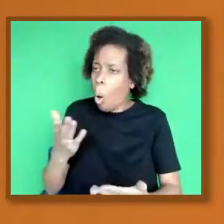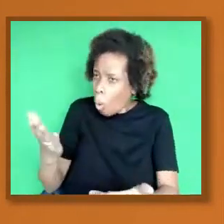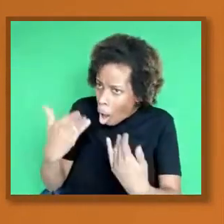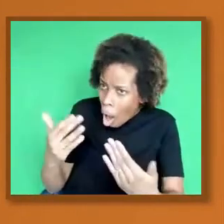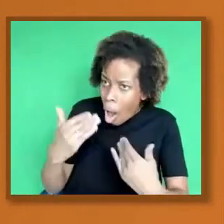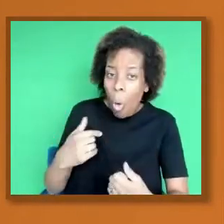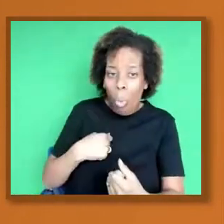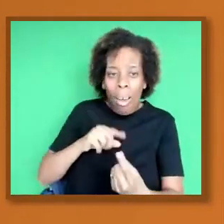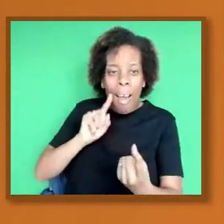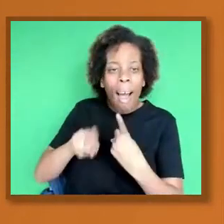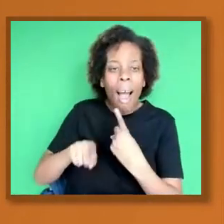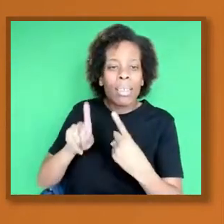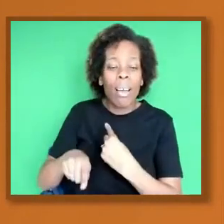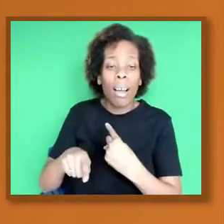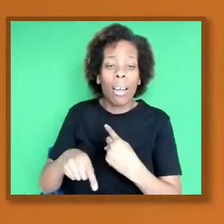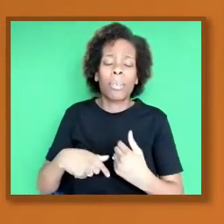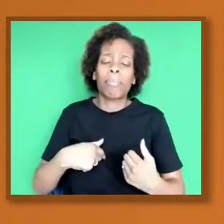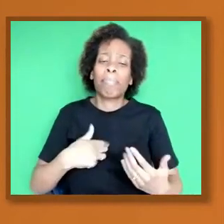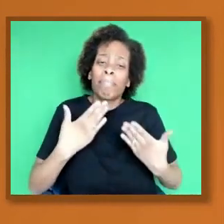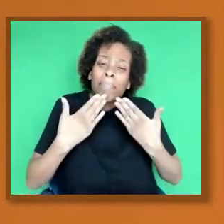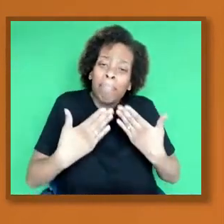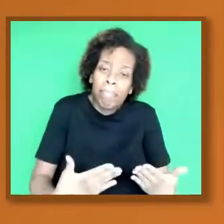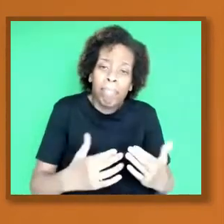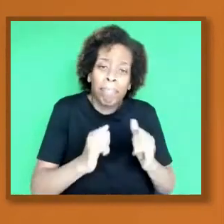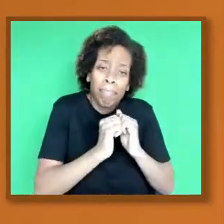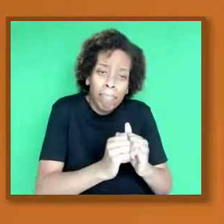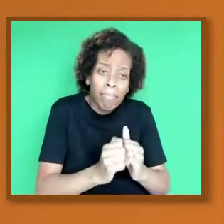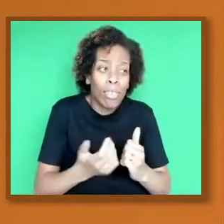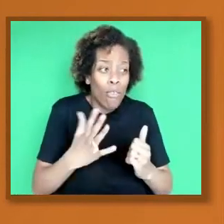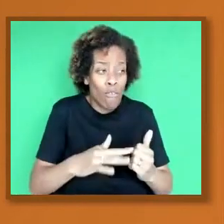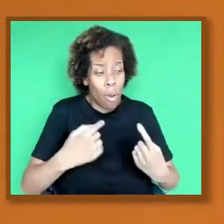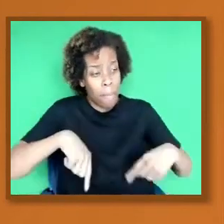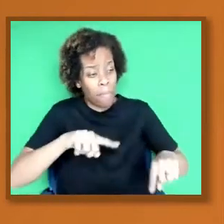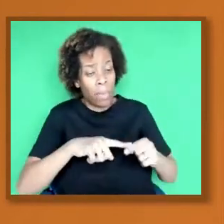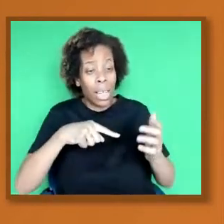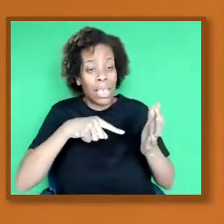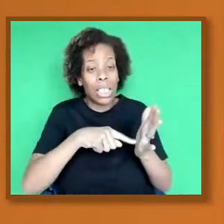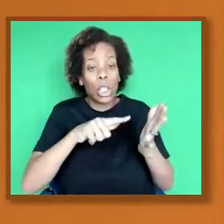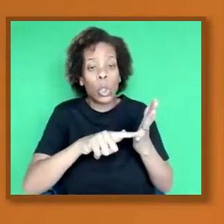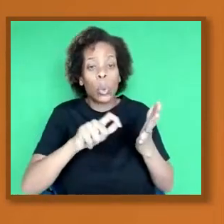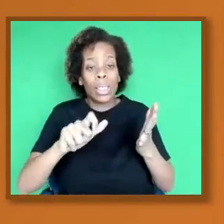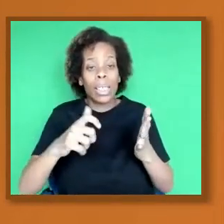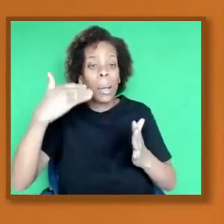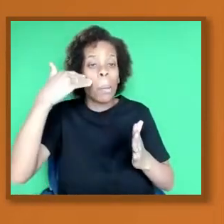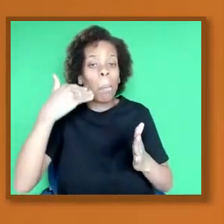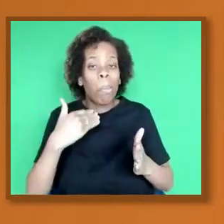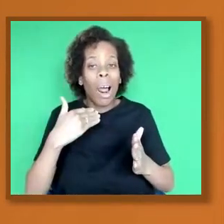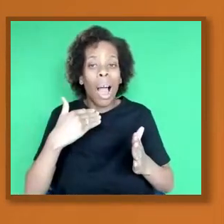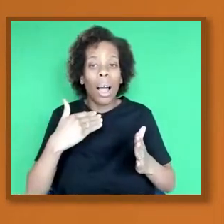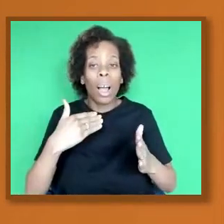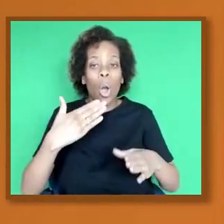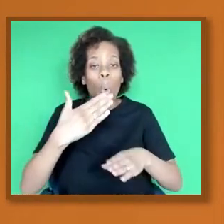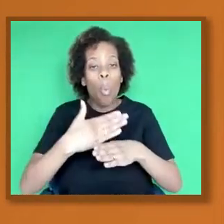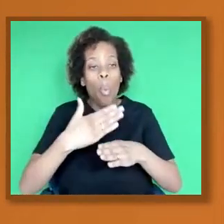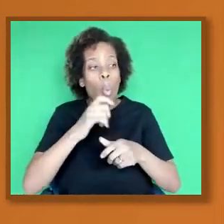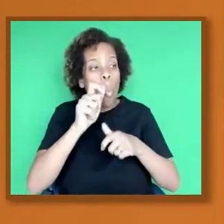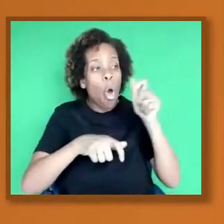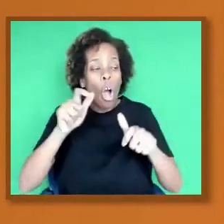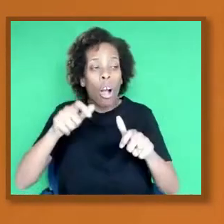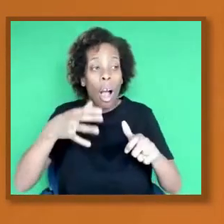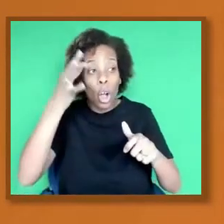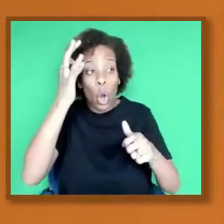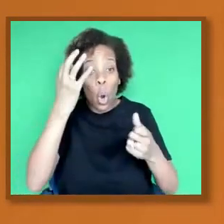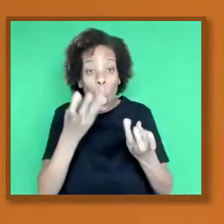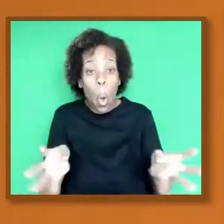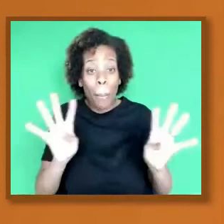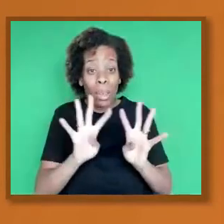on behalf of the TUC and the TUC Black Workers Committee as well. If there's anything you want to say in final before